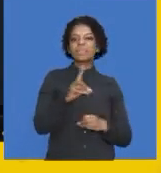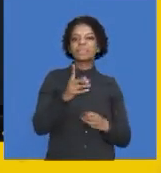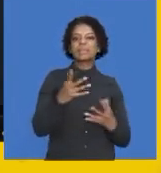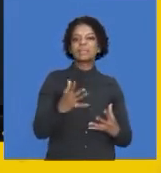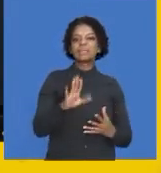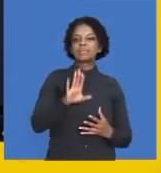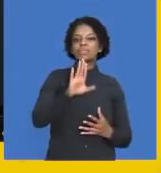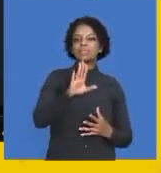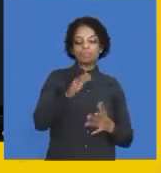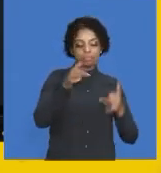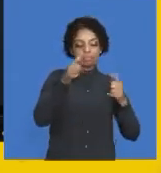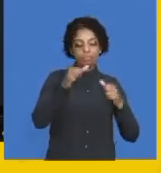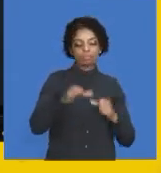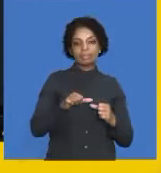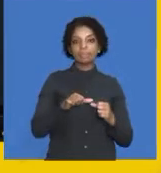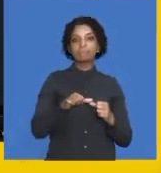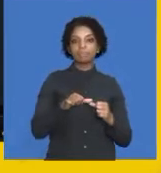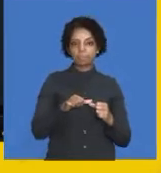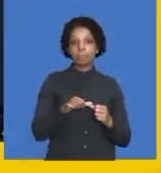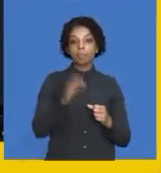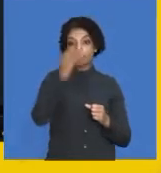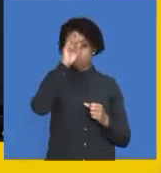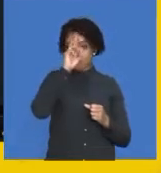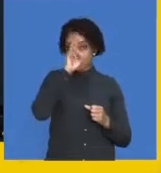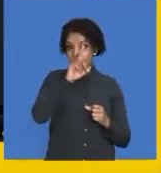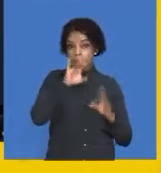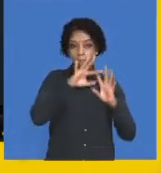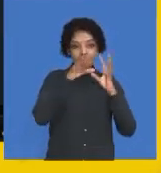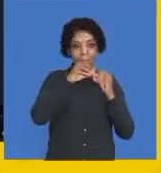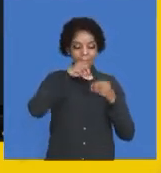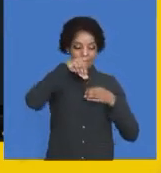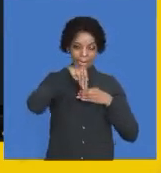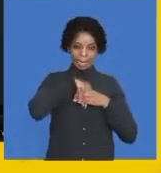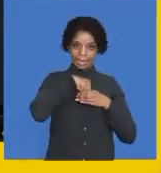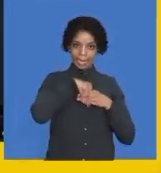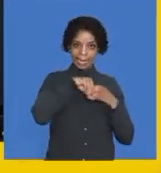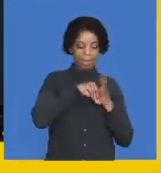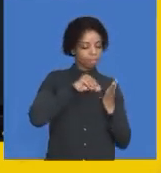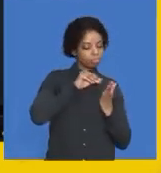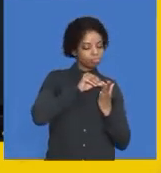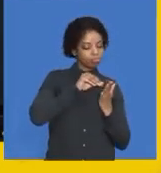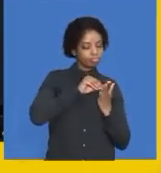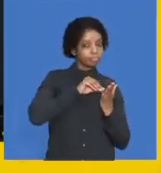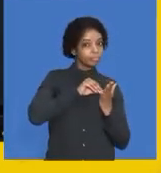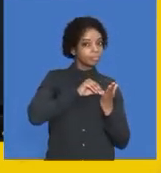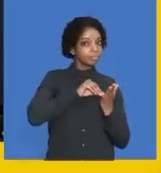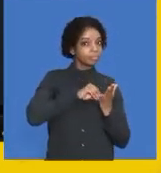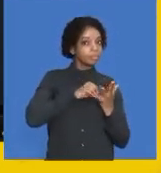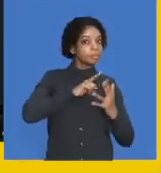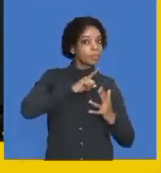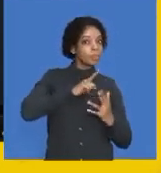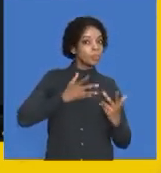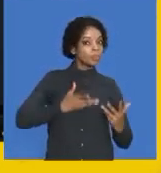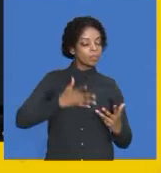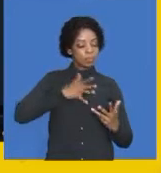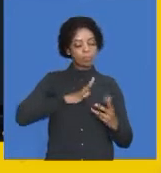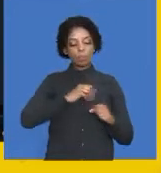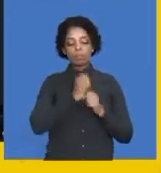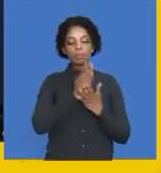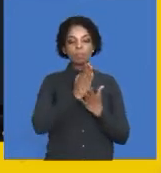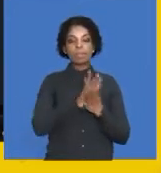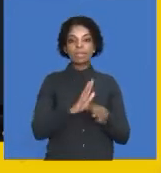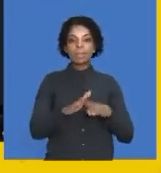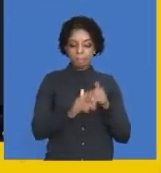Remember it's internal. It's for our internal records to ensure that our internal control processes